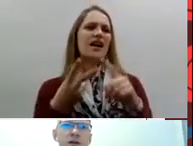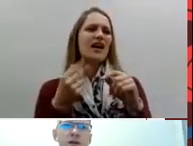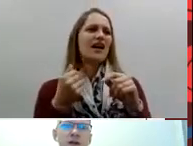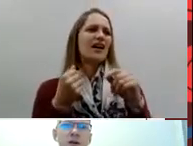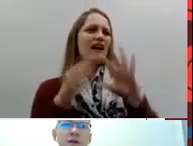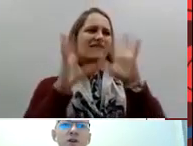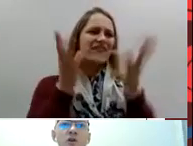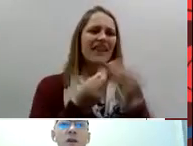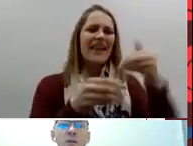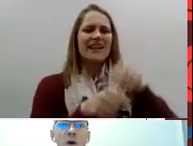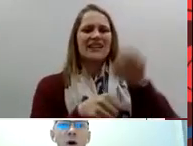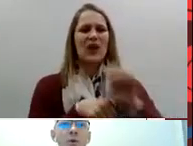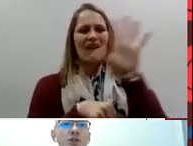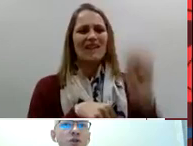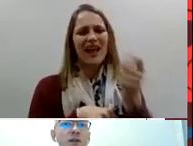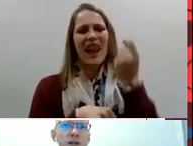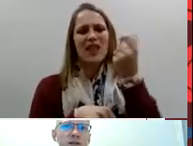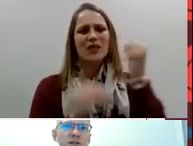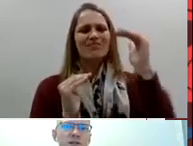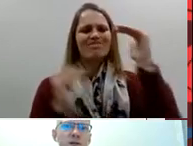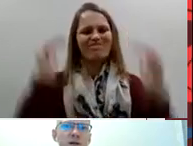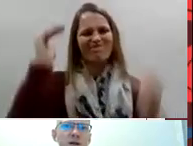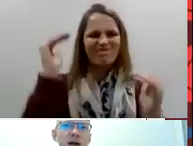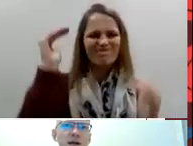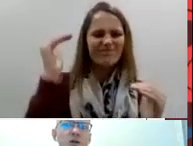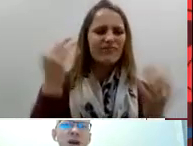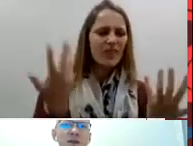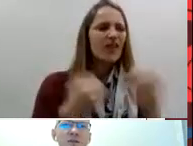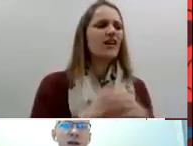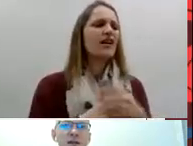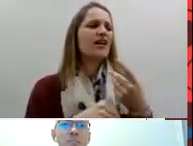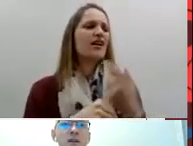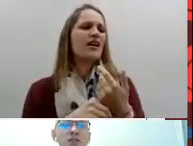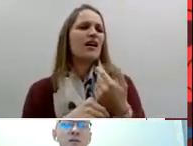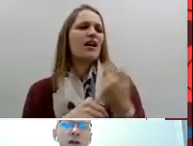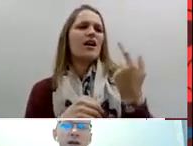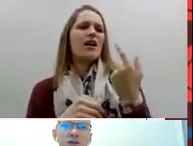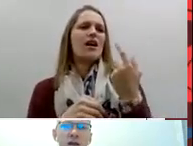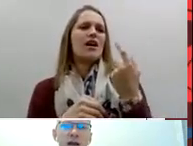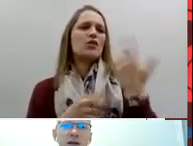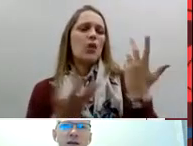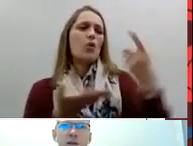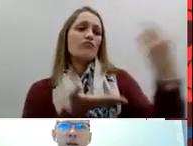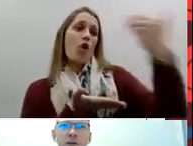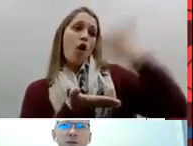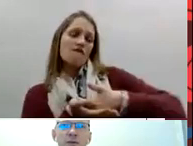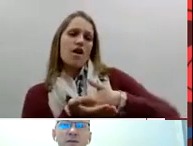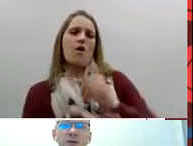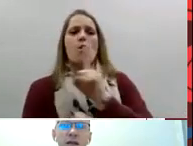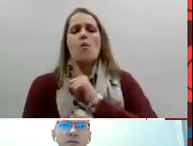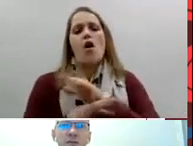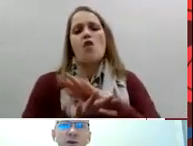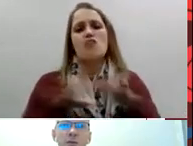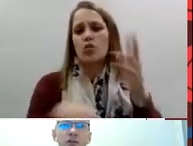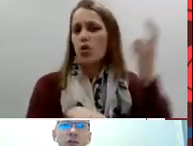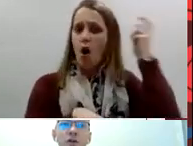you have so many more opportunities and you have to make as much of that as you can because if